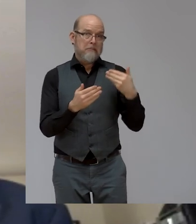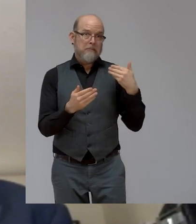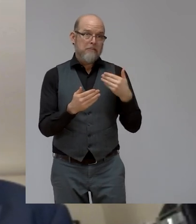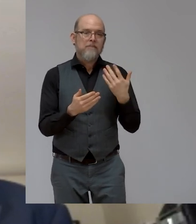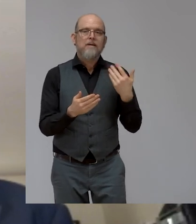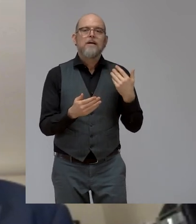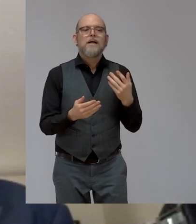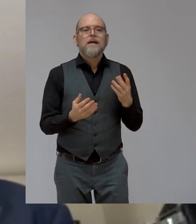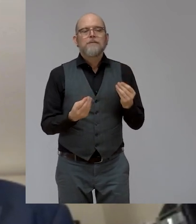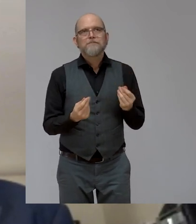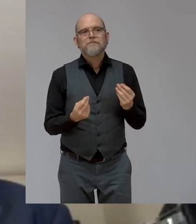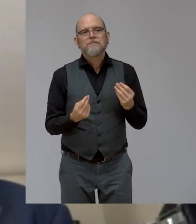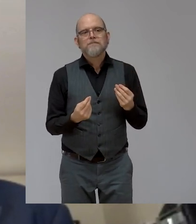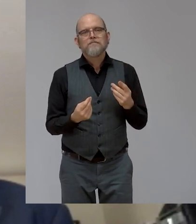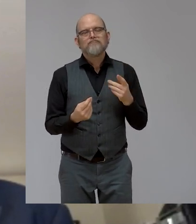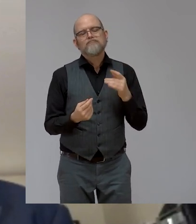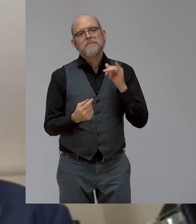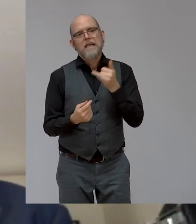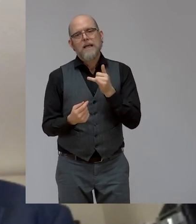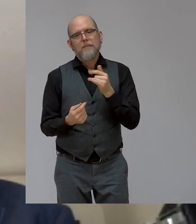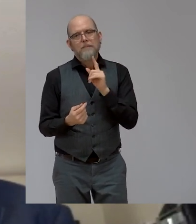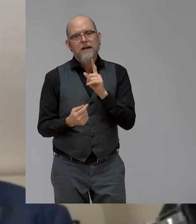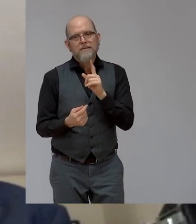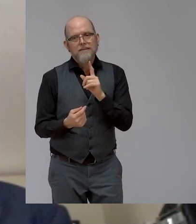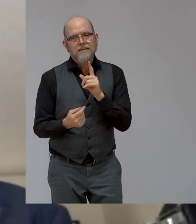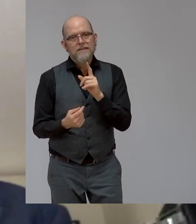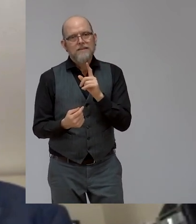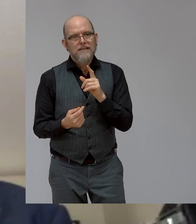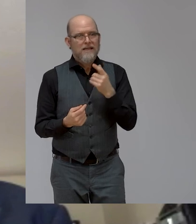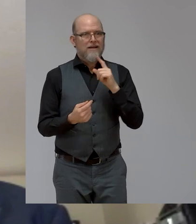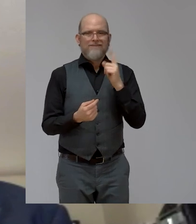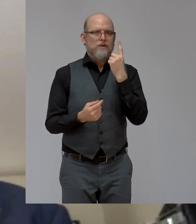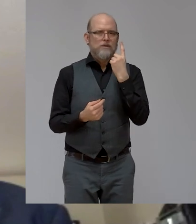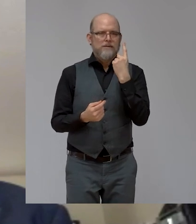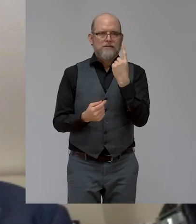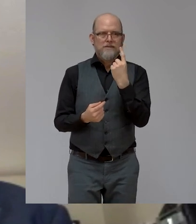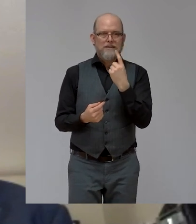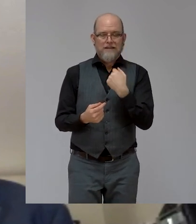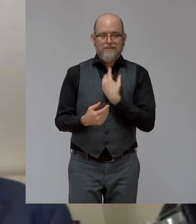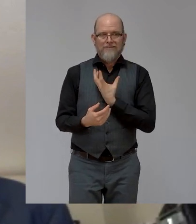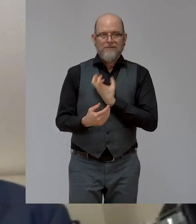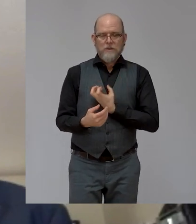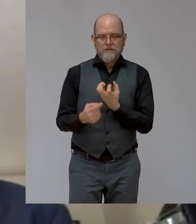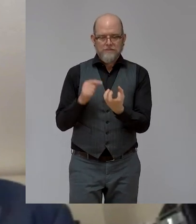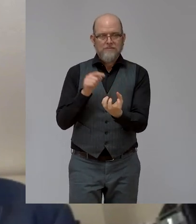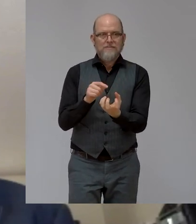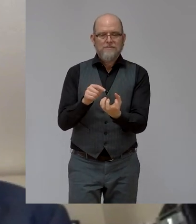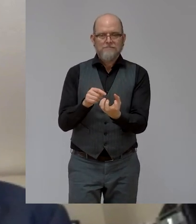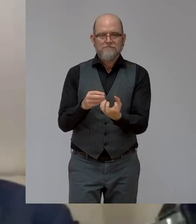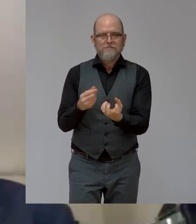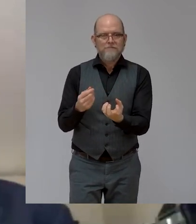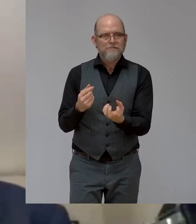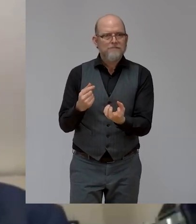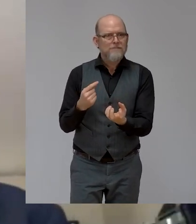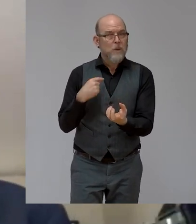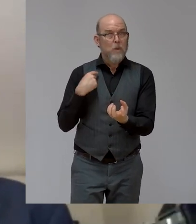first of all, I have frustration with the fact that we are, as a